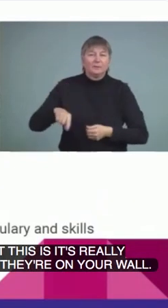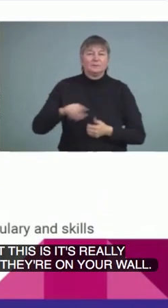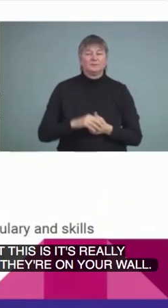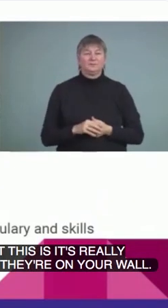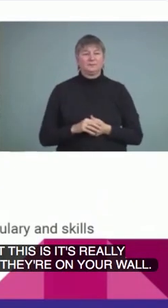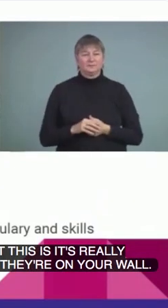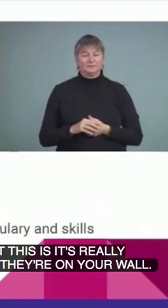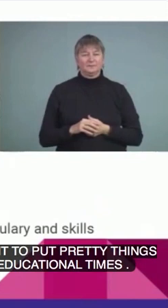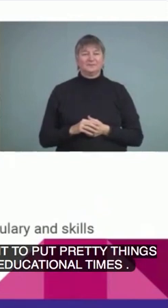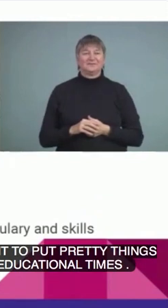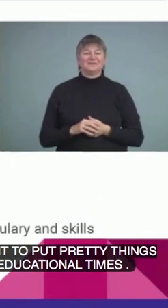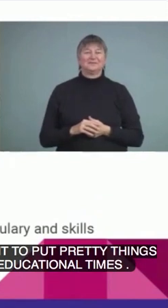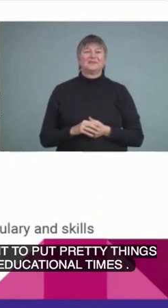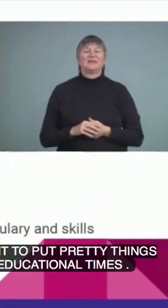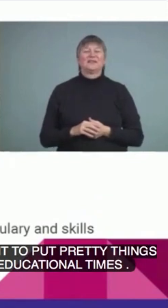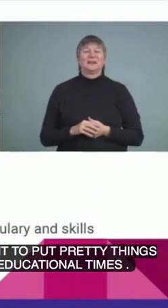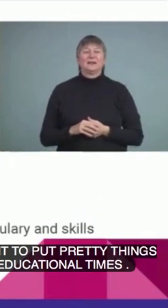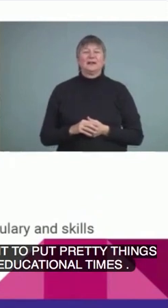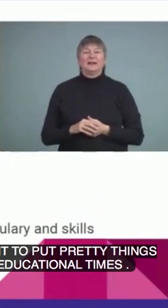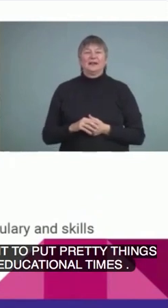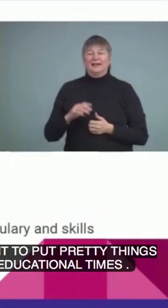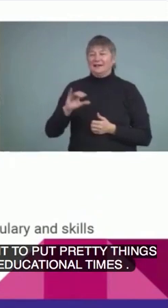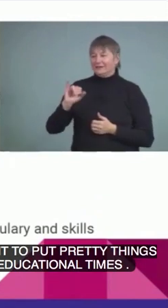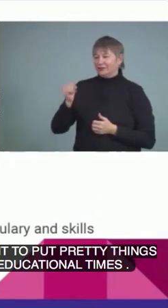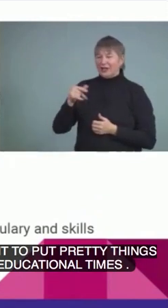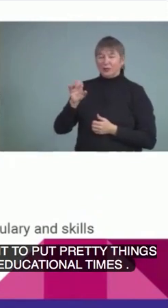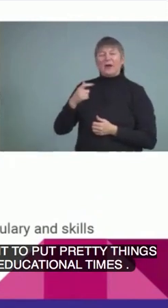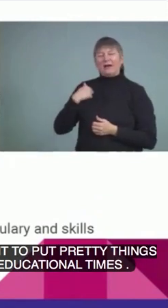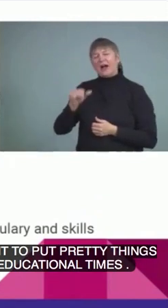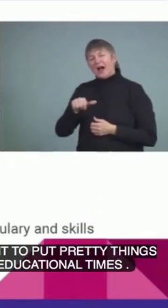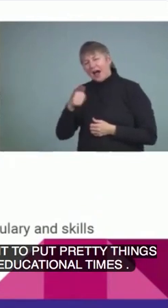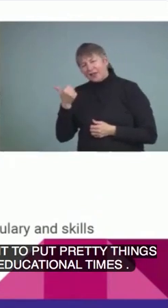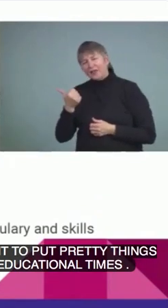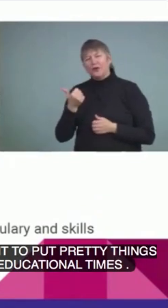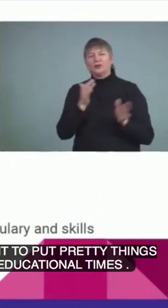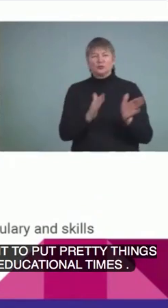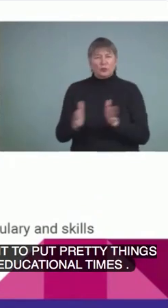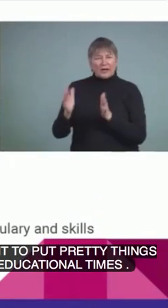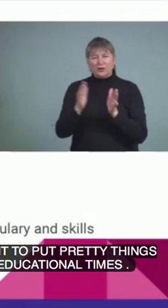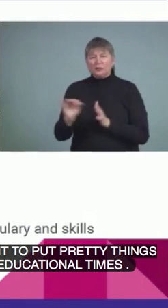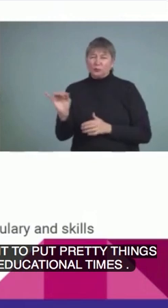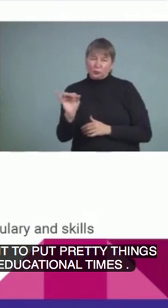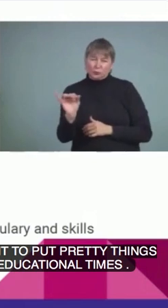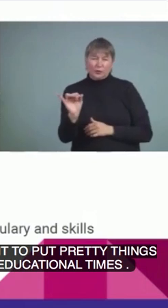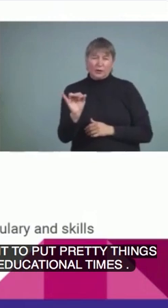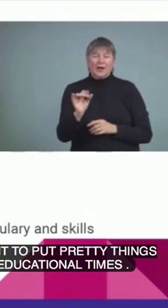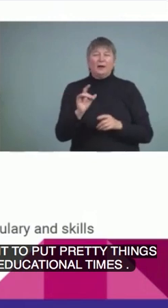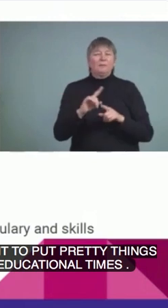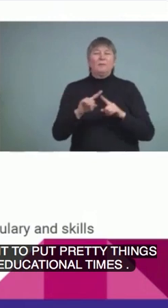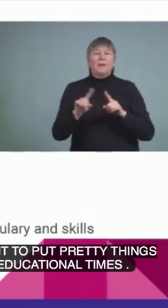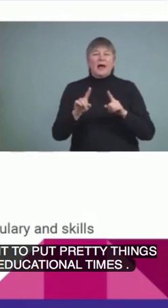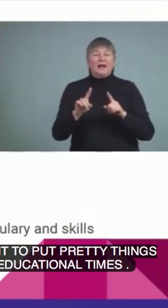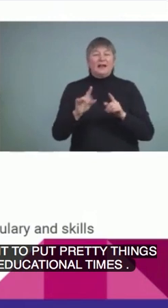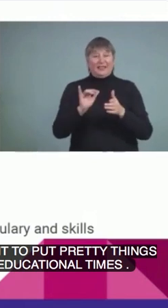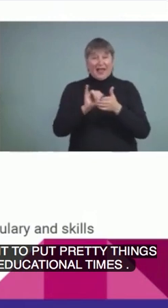We also have additional strategies as well, but we want to make sure that we're basing it on an